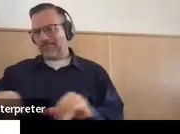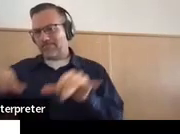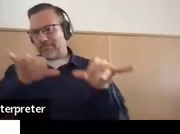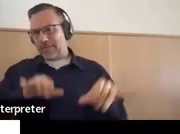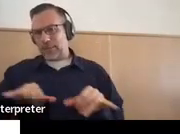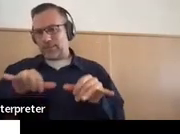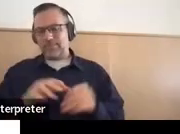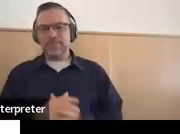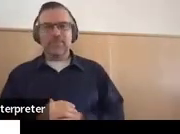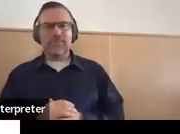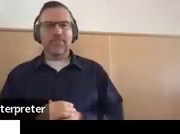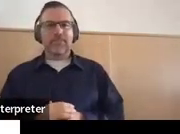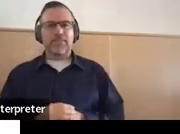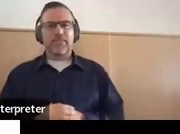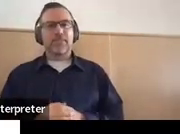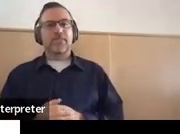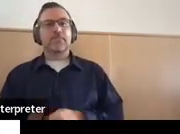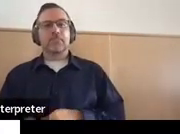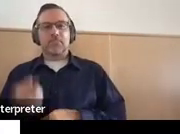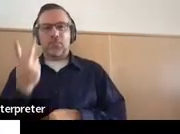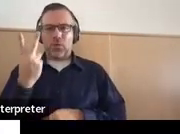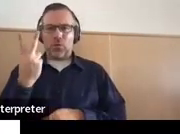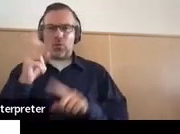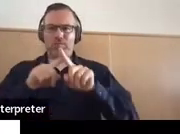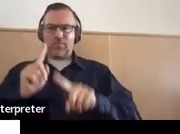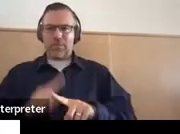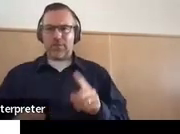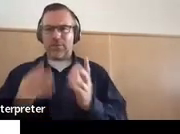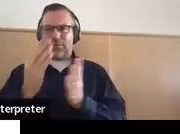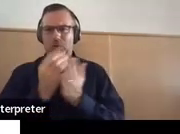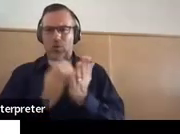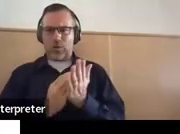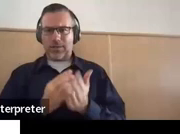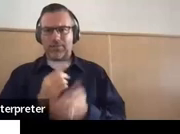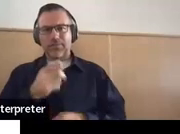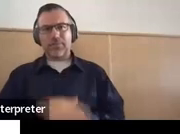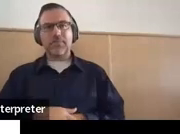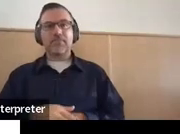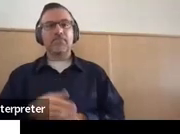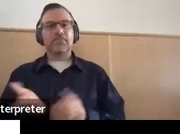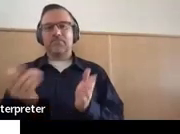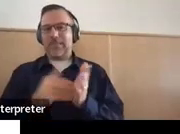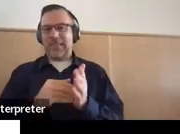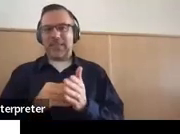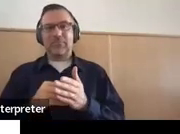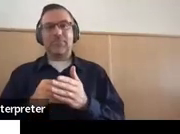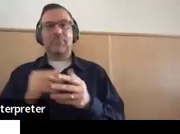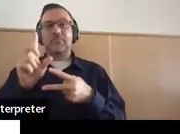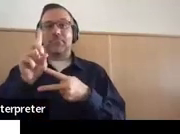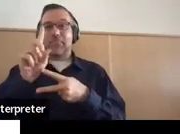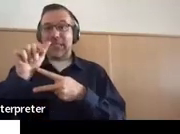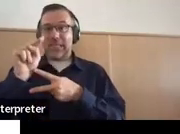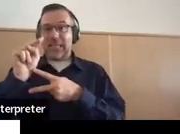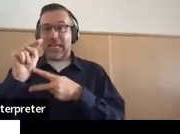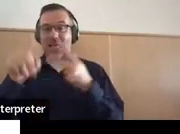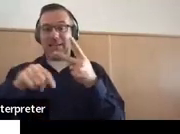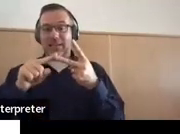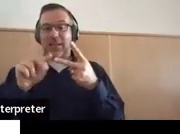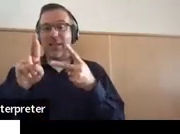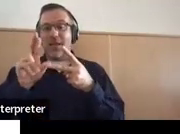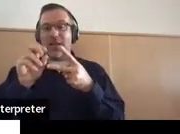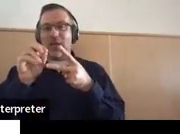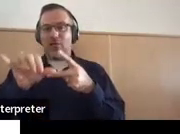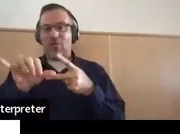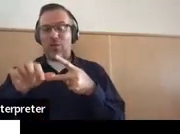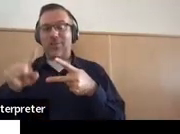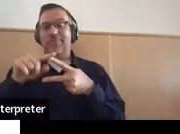So here we have two different courses of study. So we have Dan, he's the guy who's getting, he's interested in